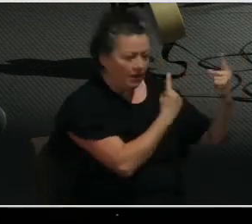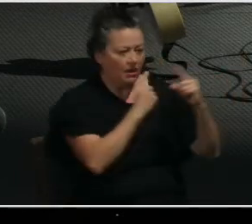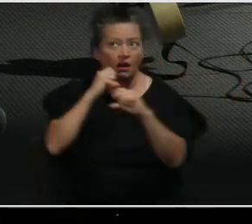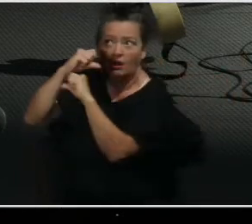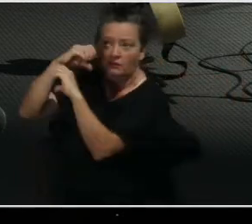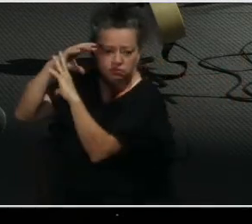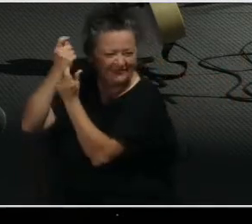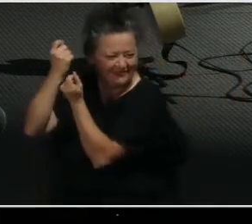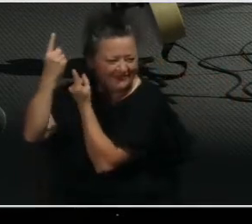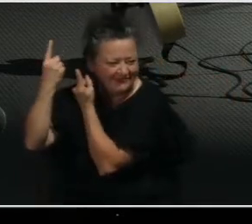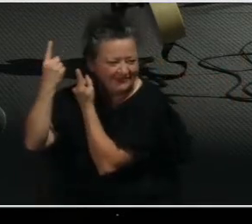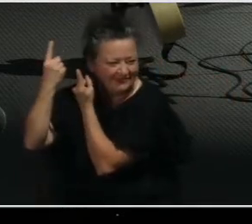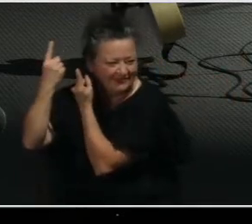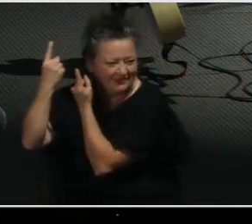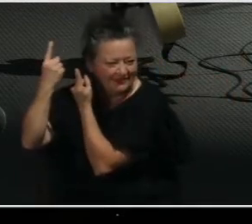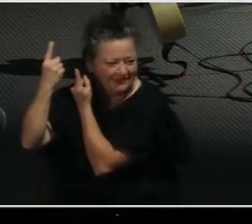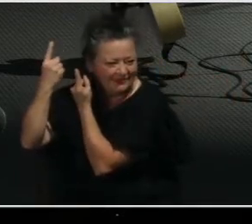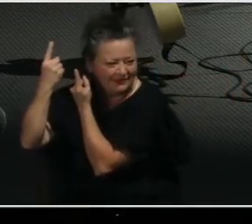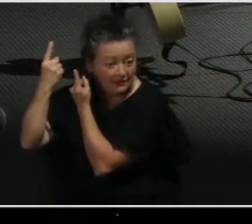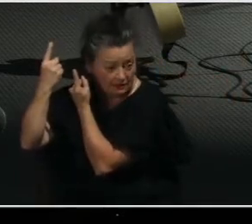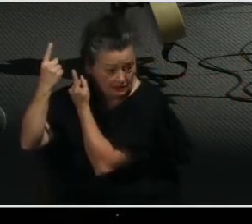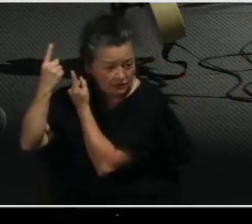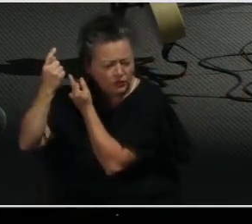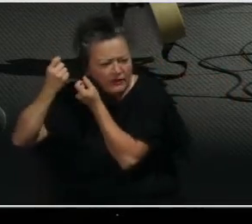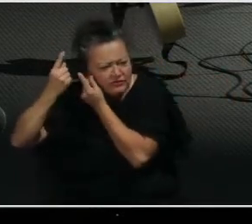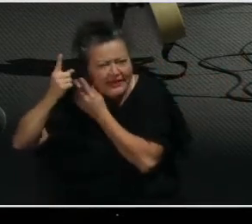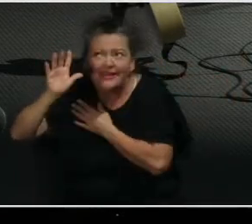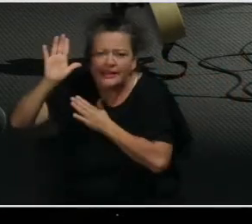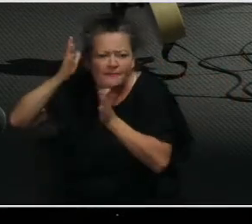world and what he's doing through Jesus.